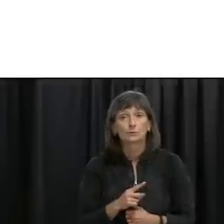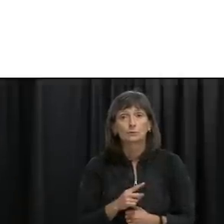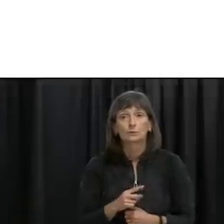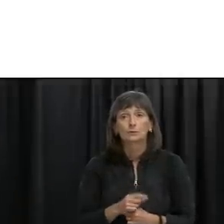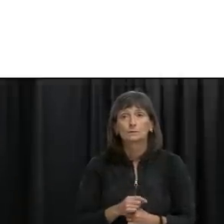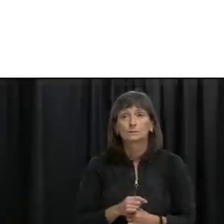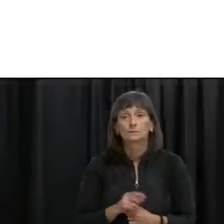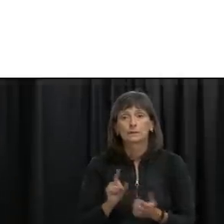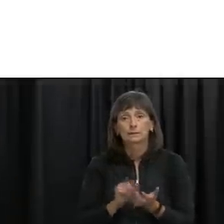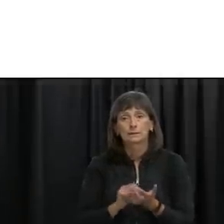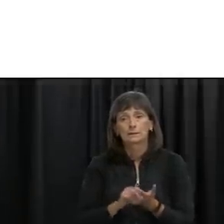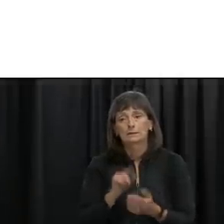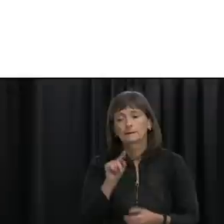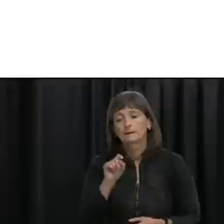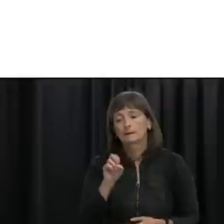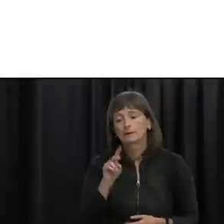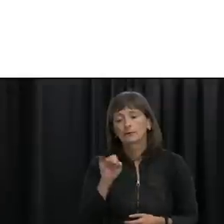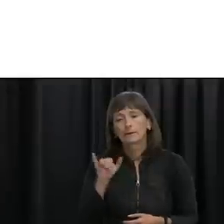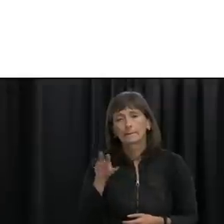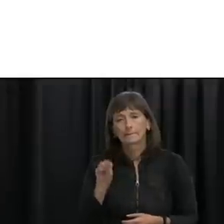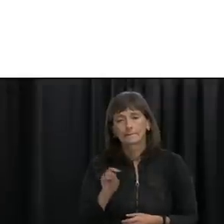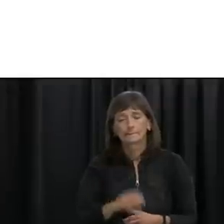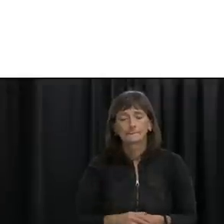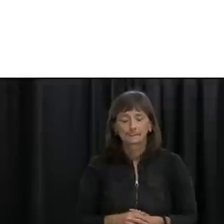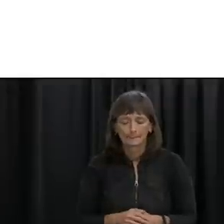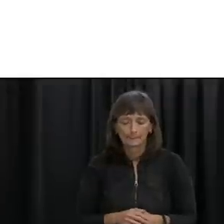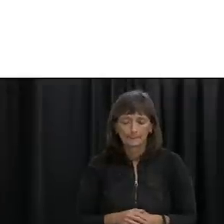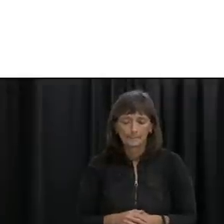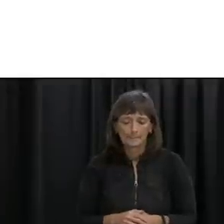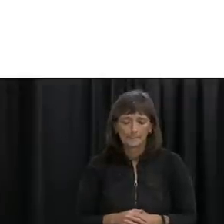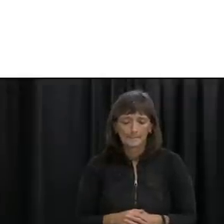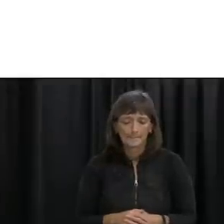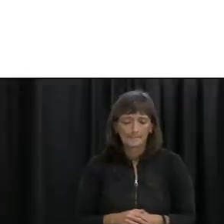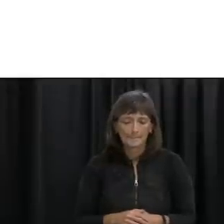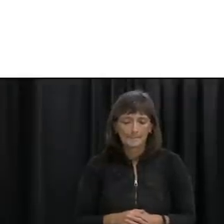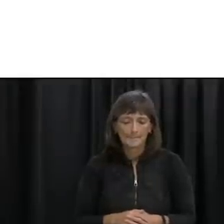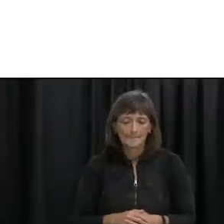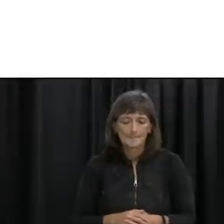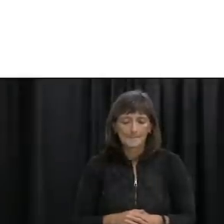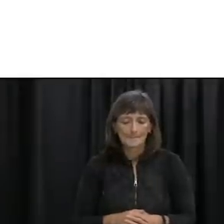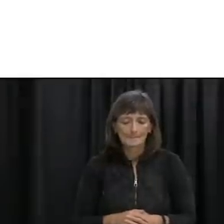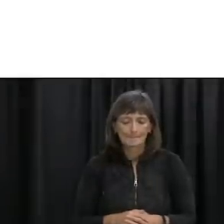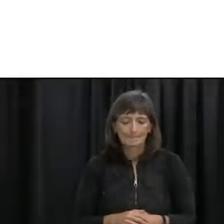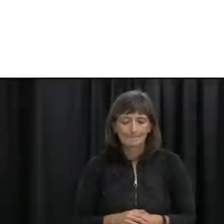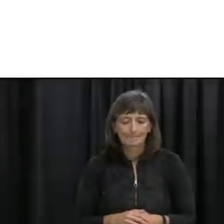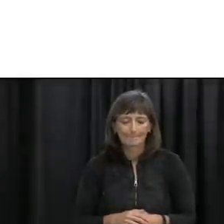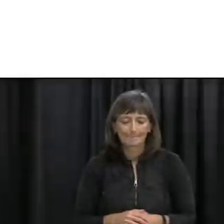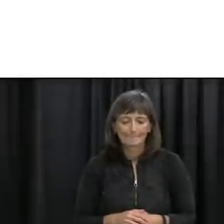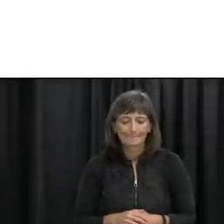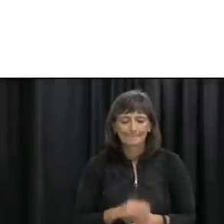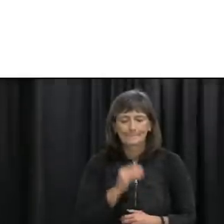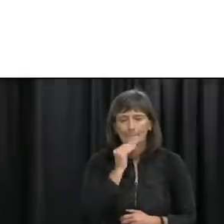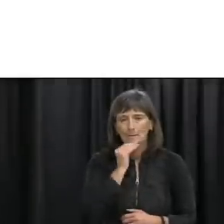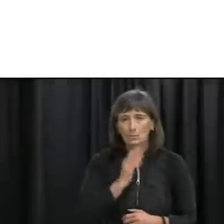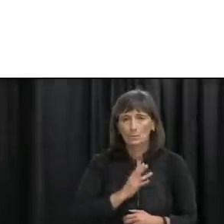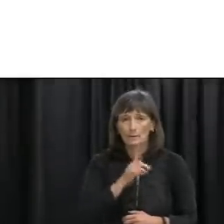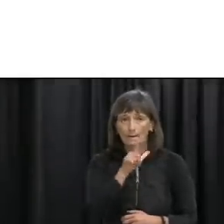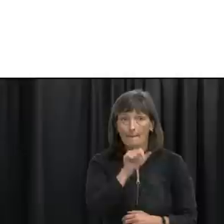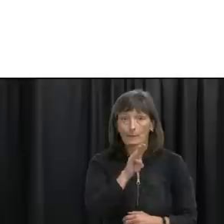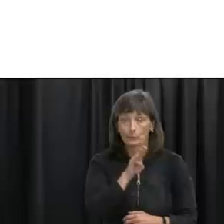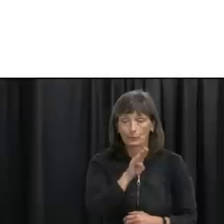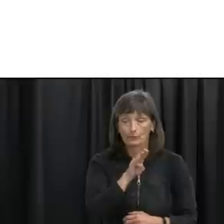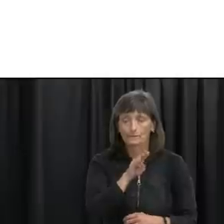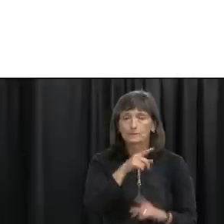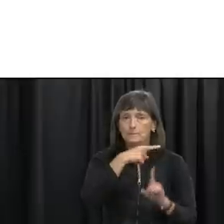from peter jackson of the telegram please go ahead thank you kathy uh the woman in labrador who tested